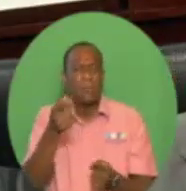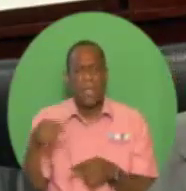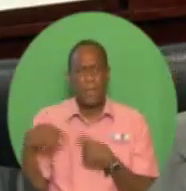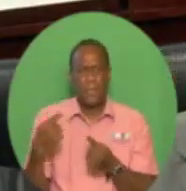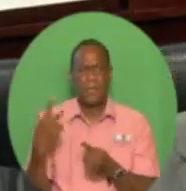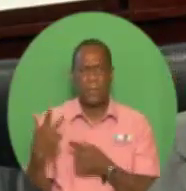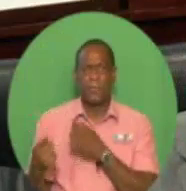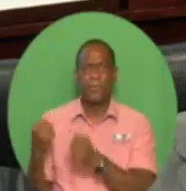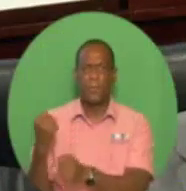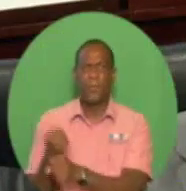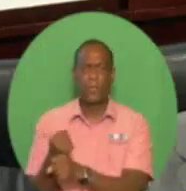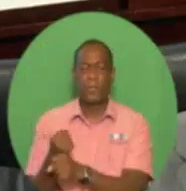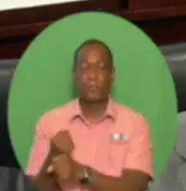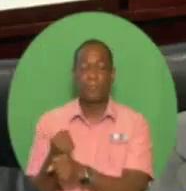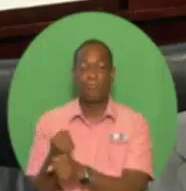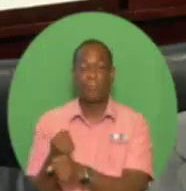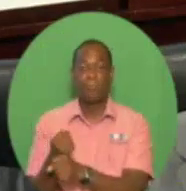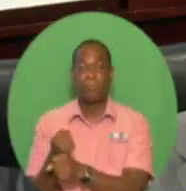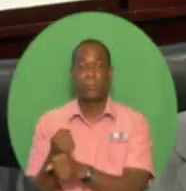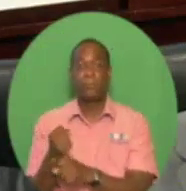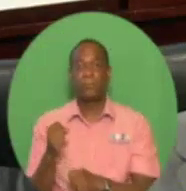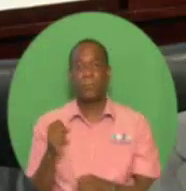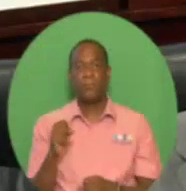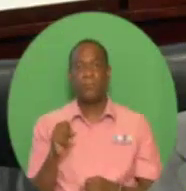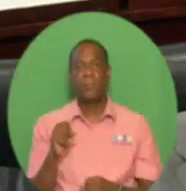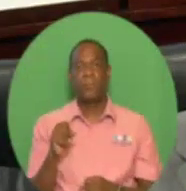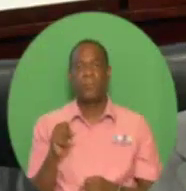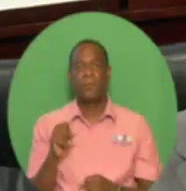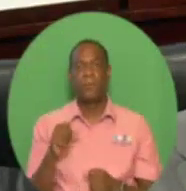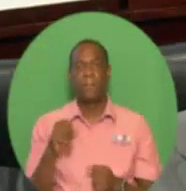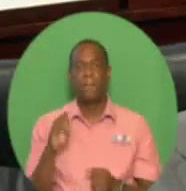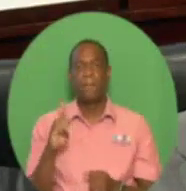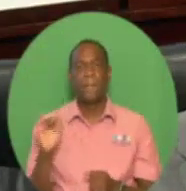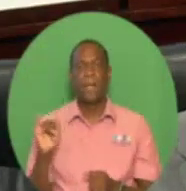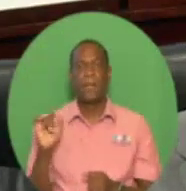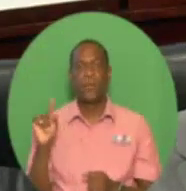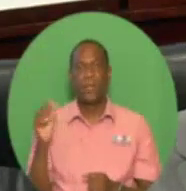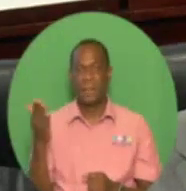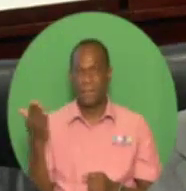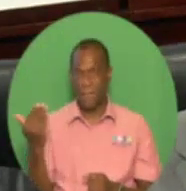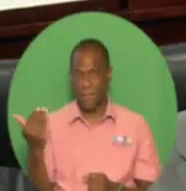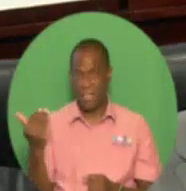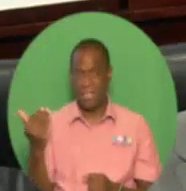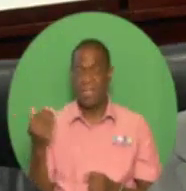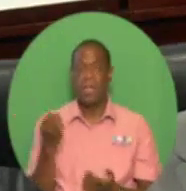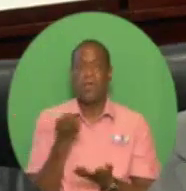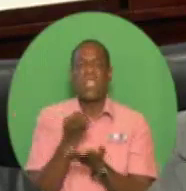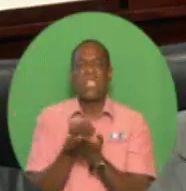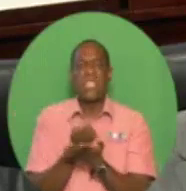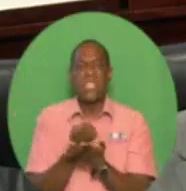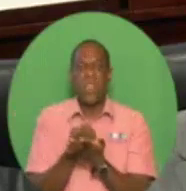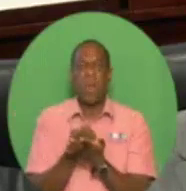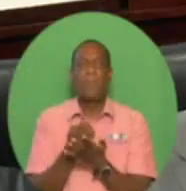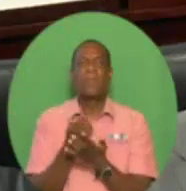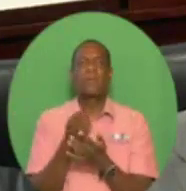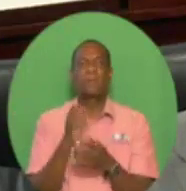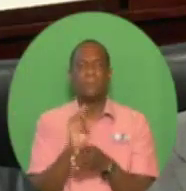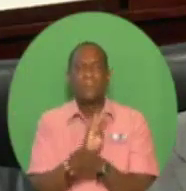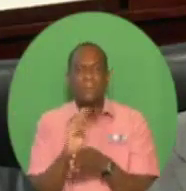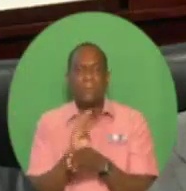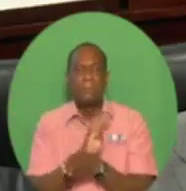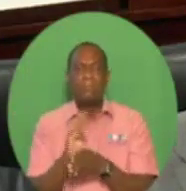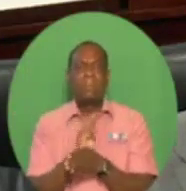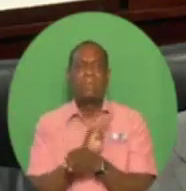By 2015, real economic activity had become volatile and weak. The new PNM government had to move